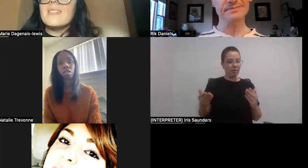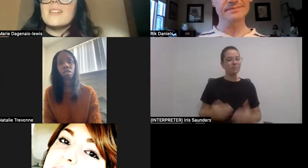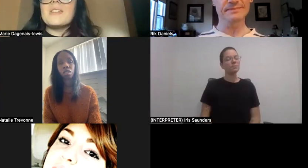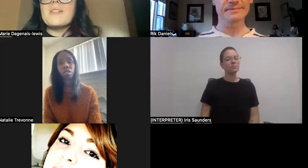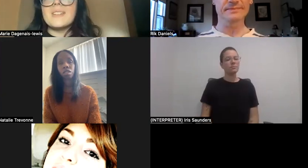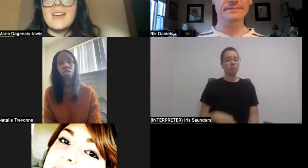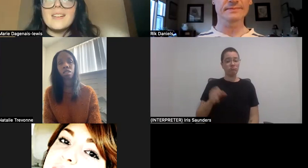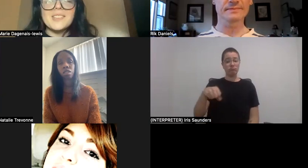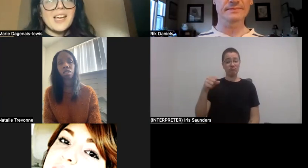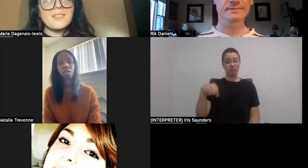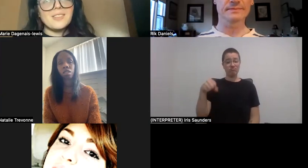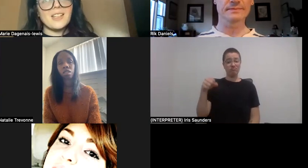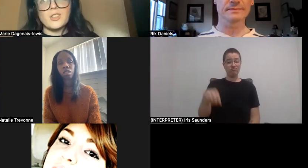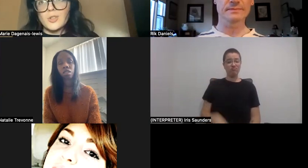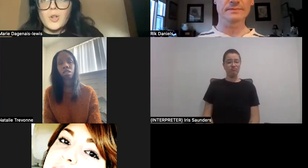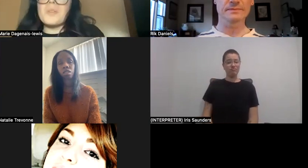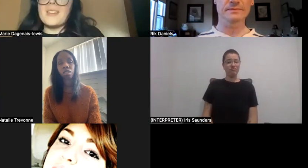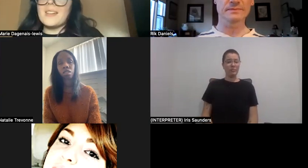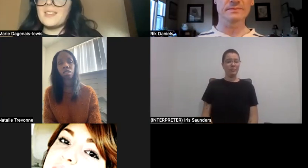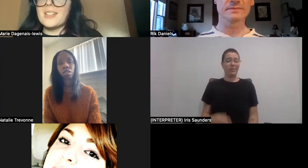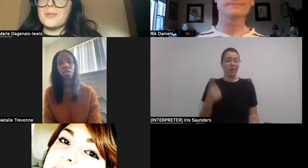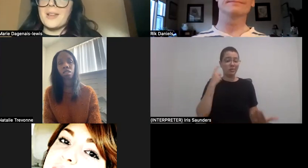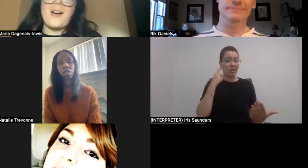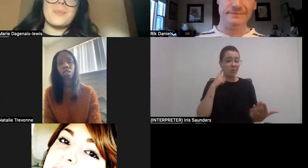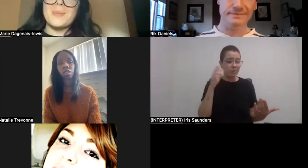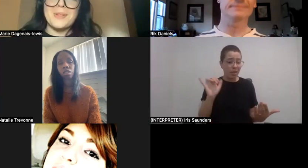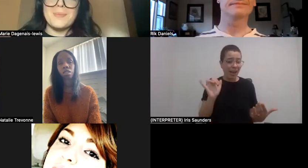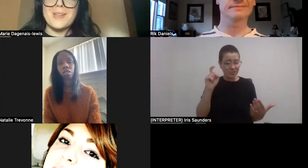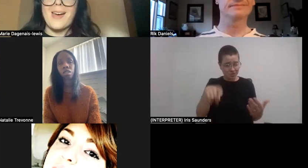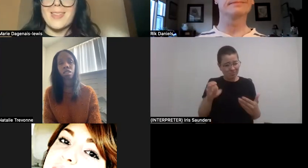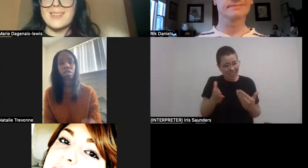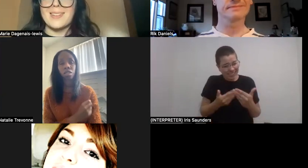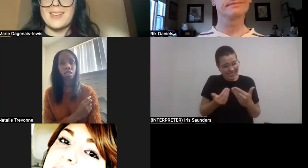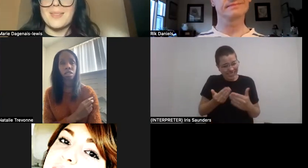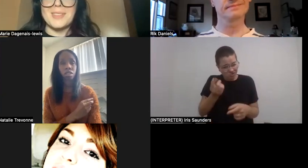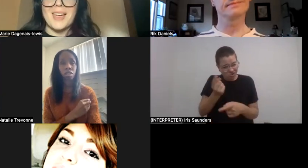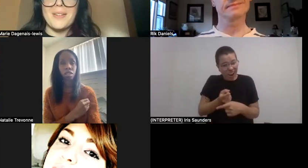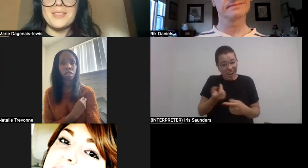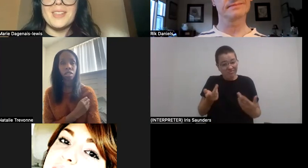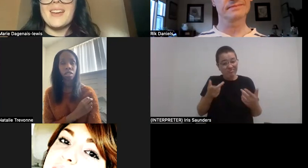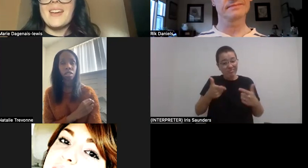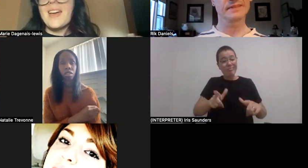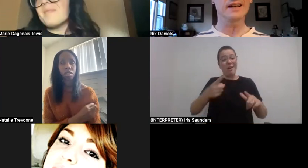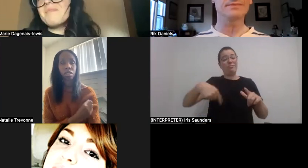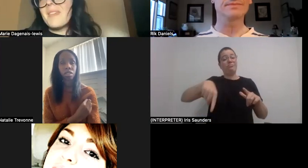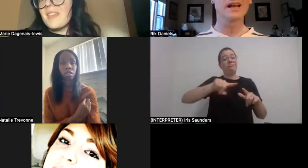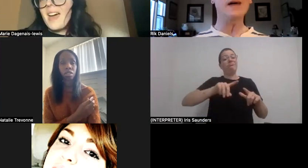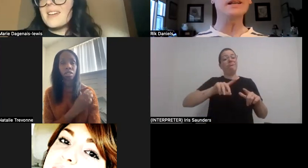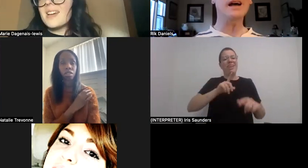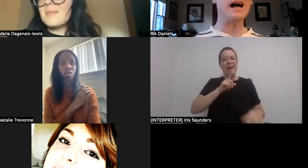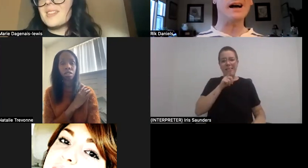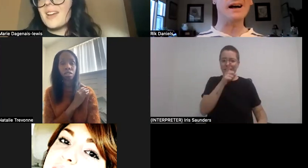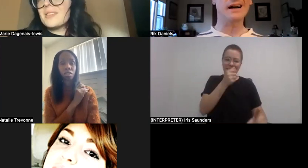And, you know, it kind of sounds like it should be easy to allow people to be authentically themselves. Yeah,